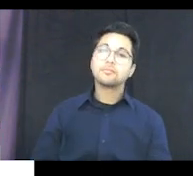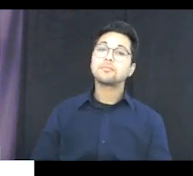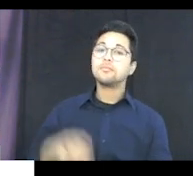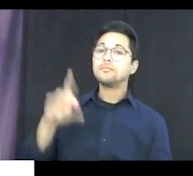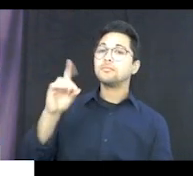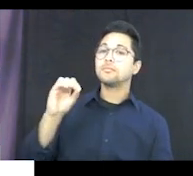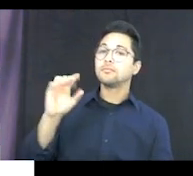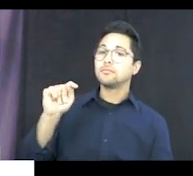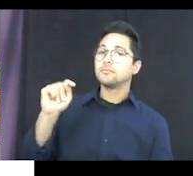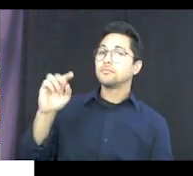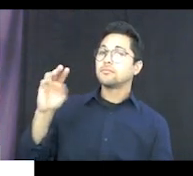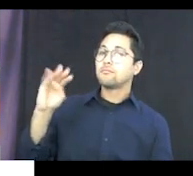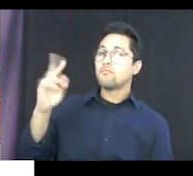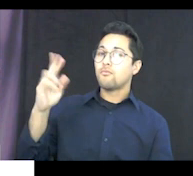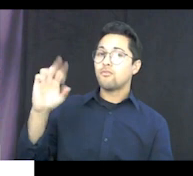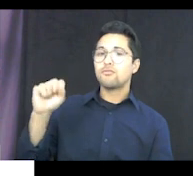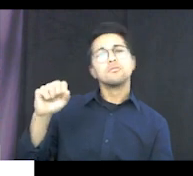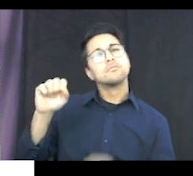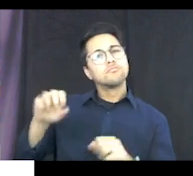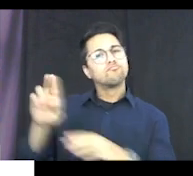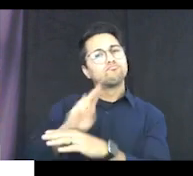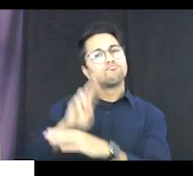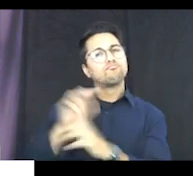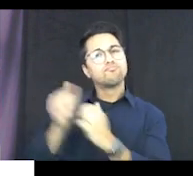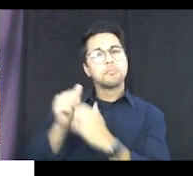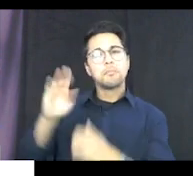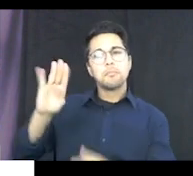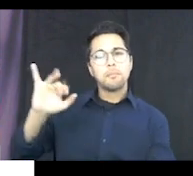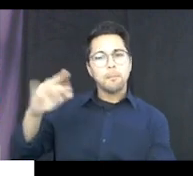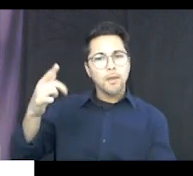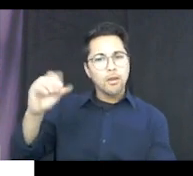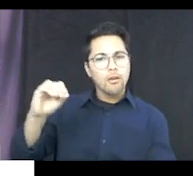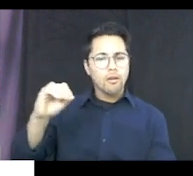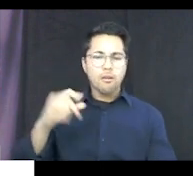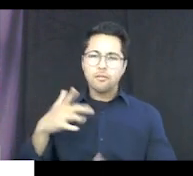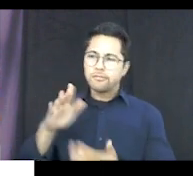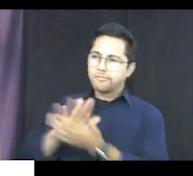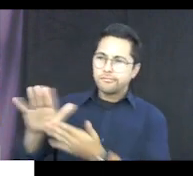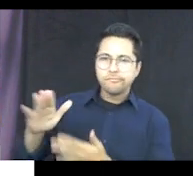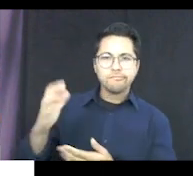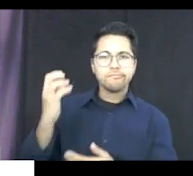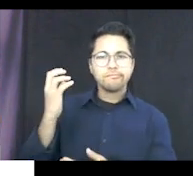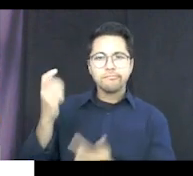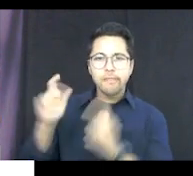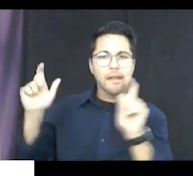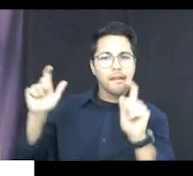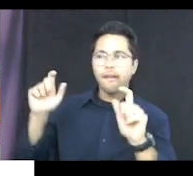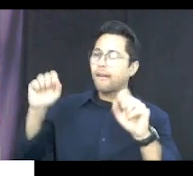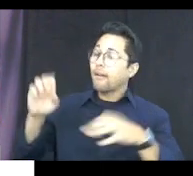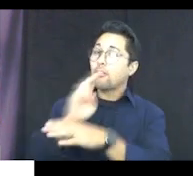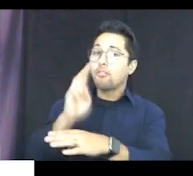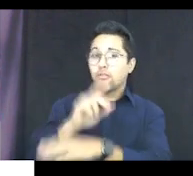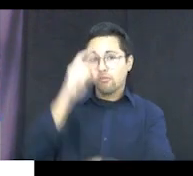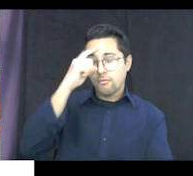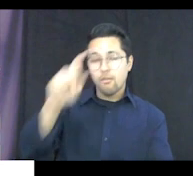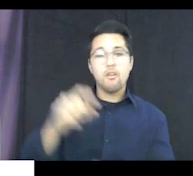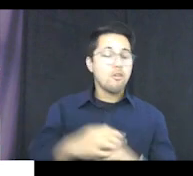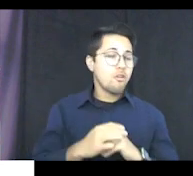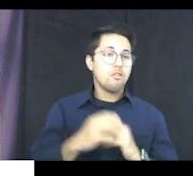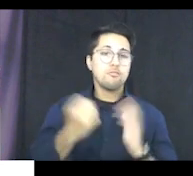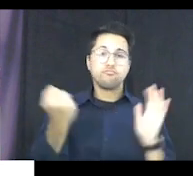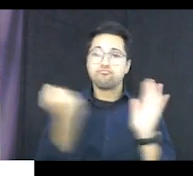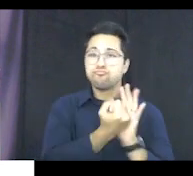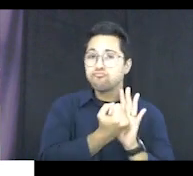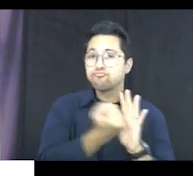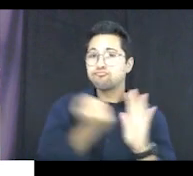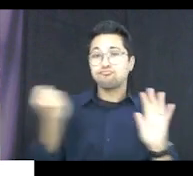Dot markers, you might see these for bingo, but they're nice, big, they can be used either just